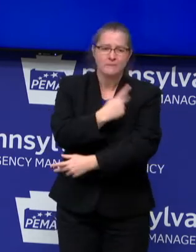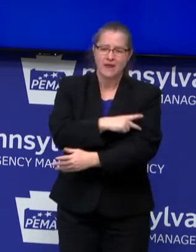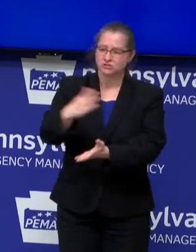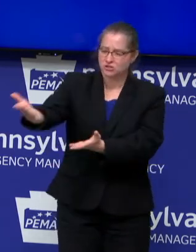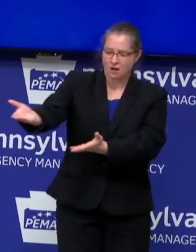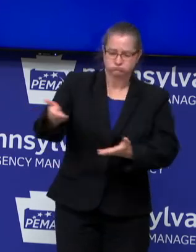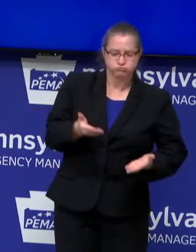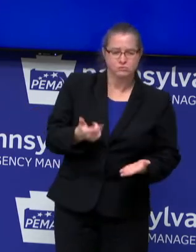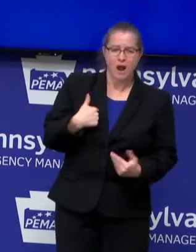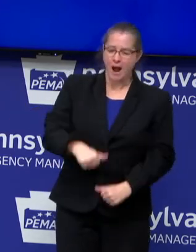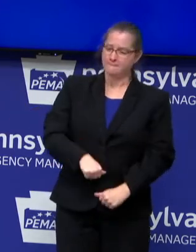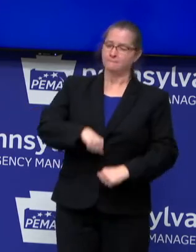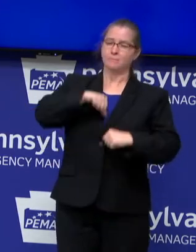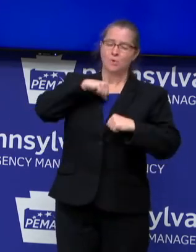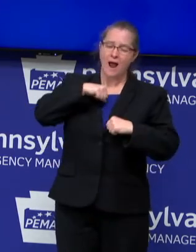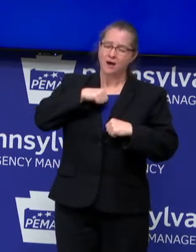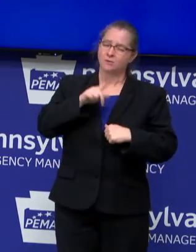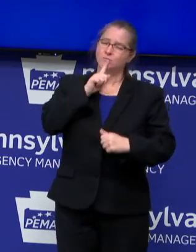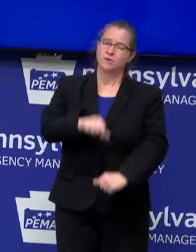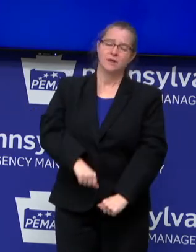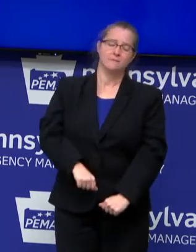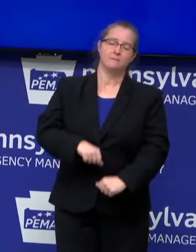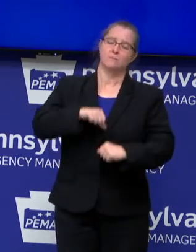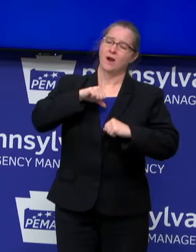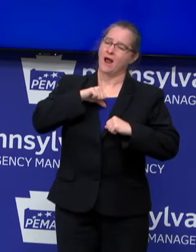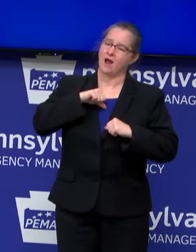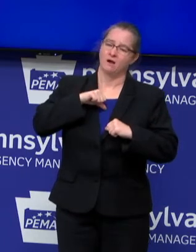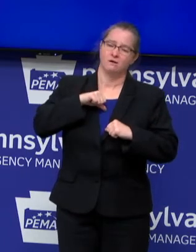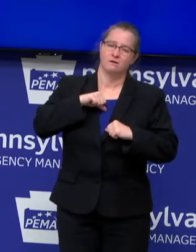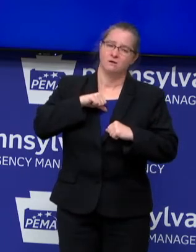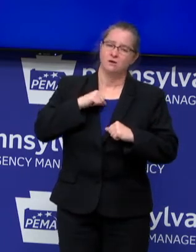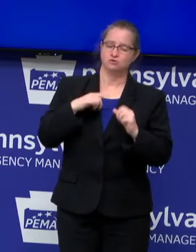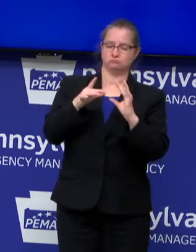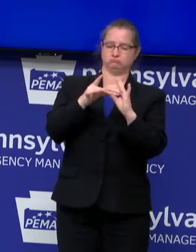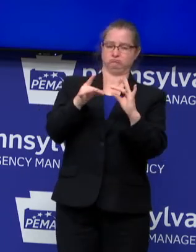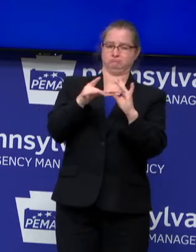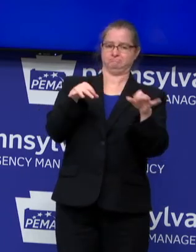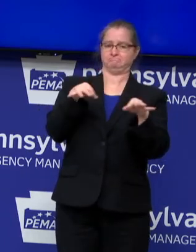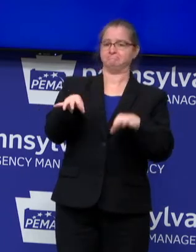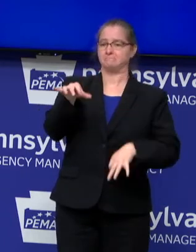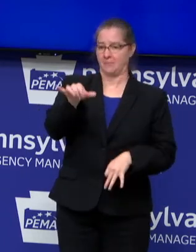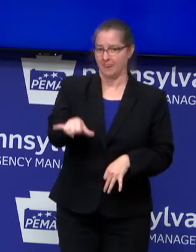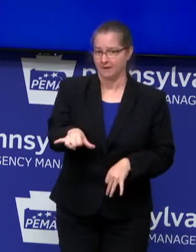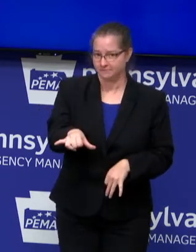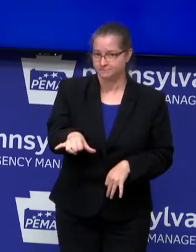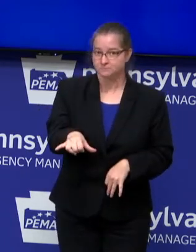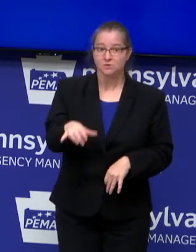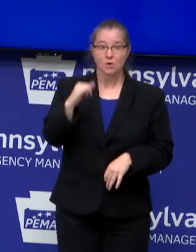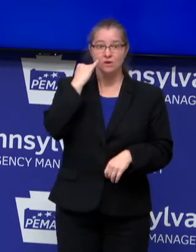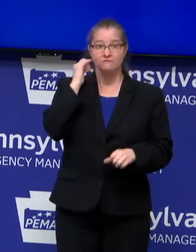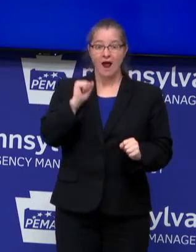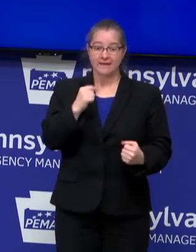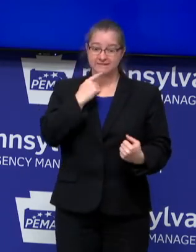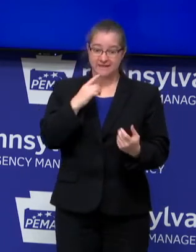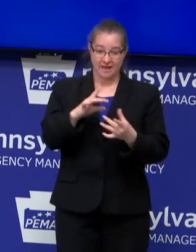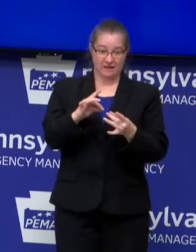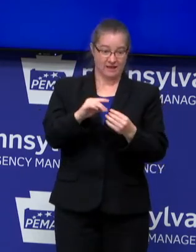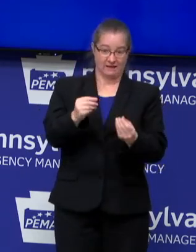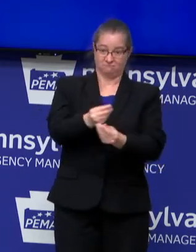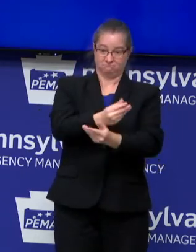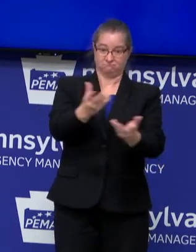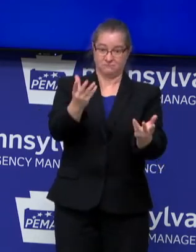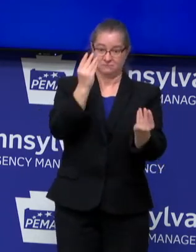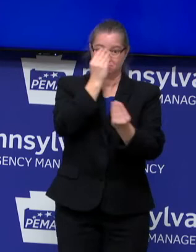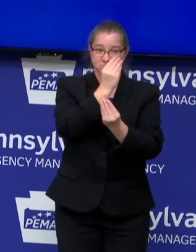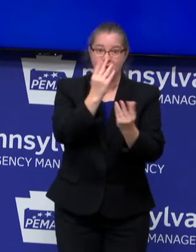care of. I'm proud. I'm really proud to talk about that here. And if I can say anything to the public, one,